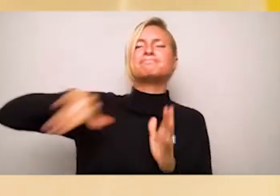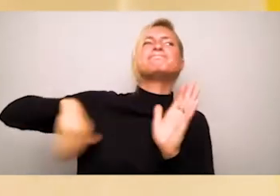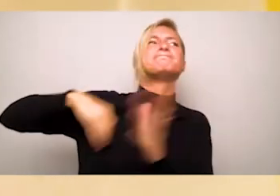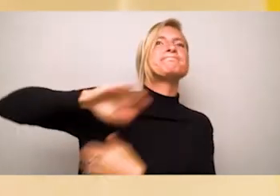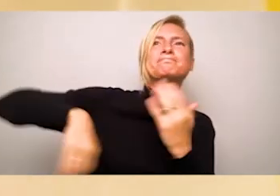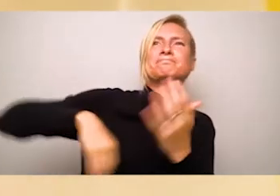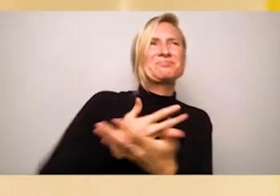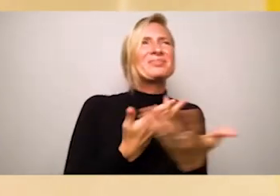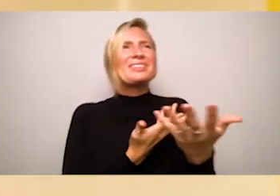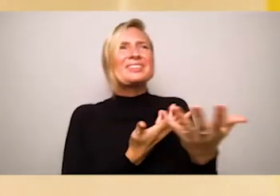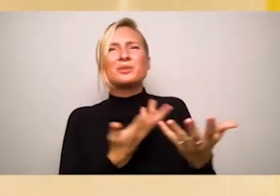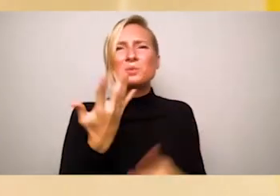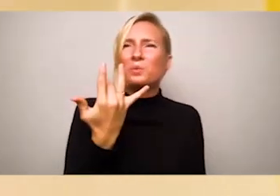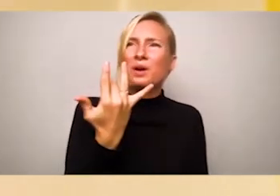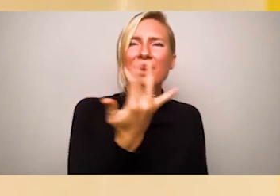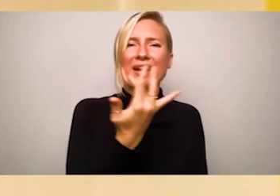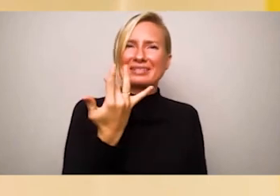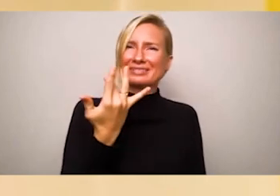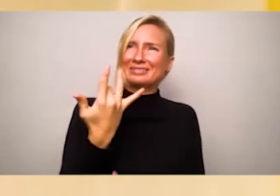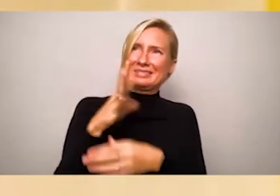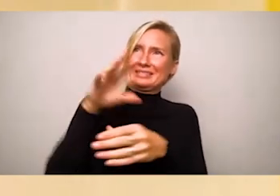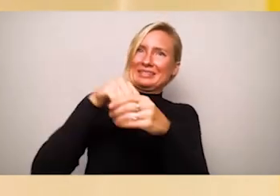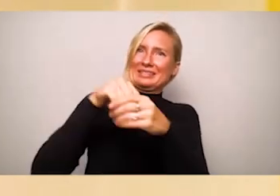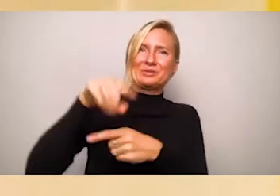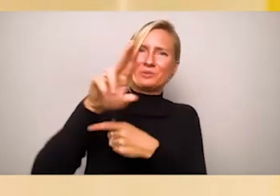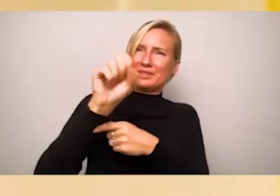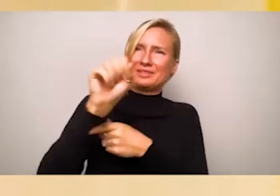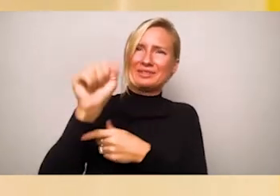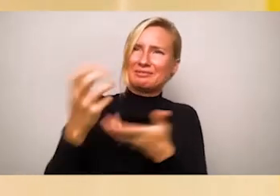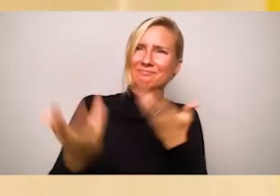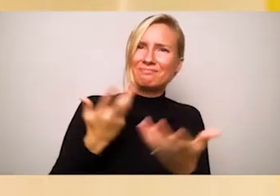Answering these questions has never been more vital.